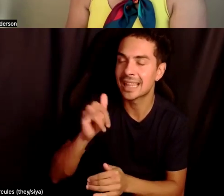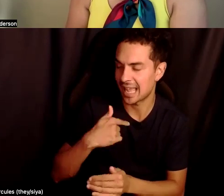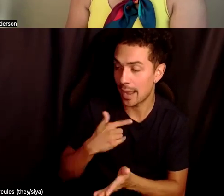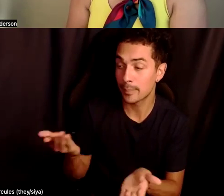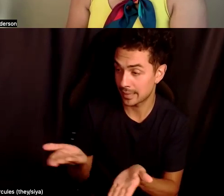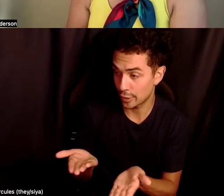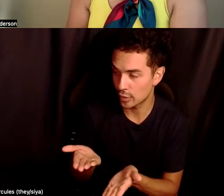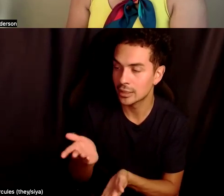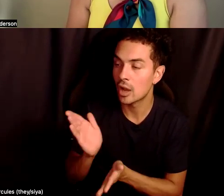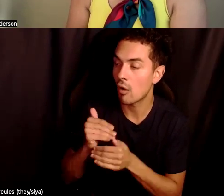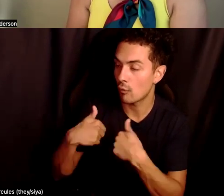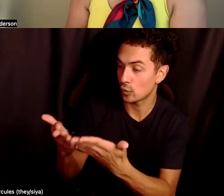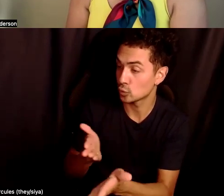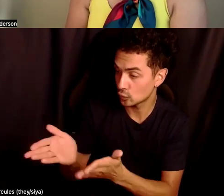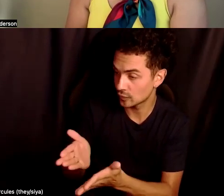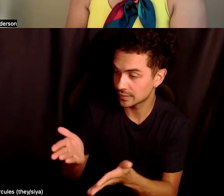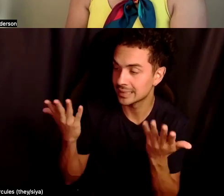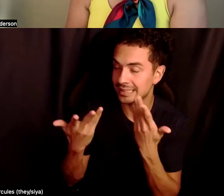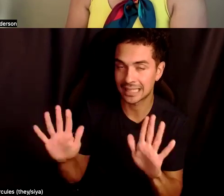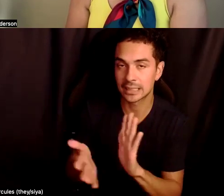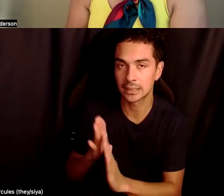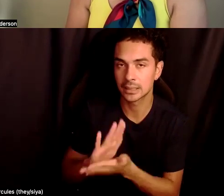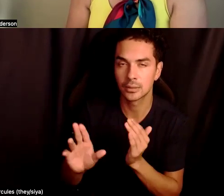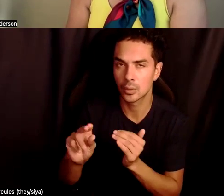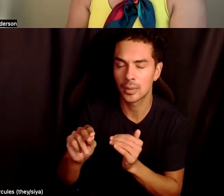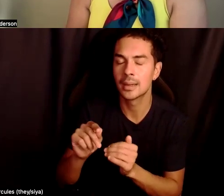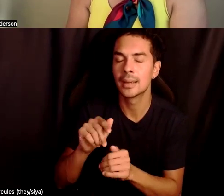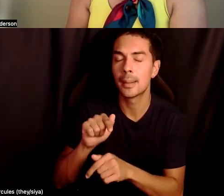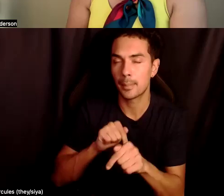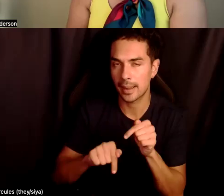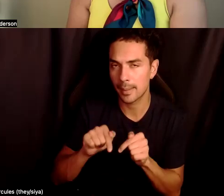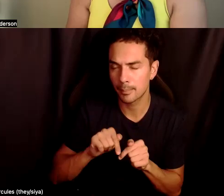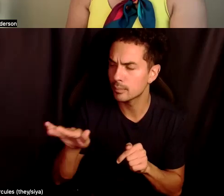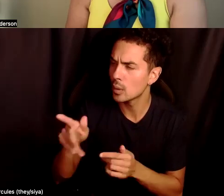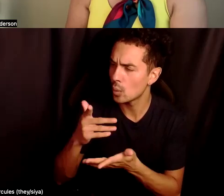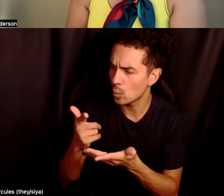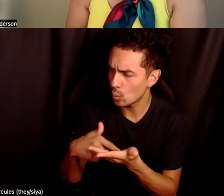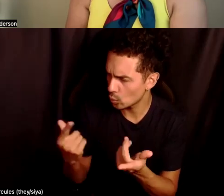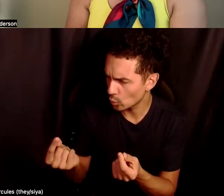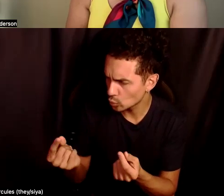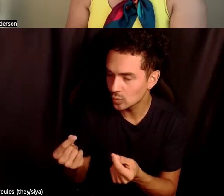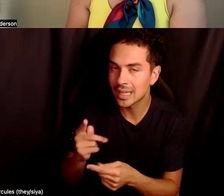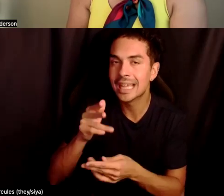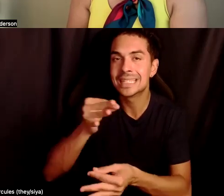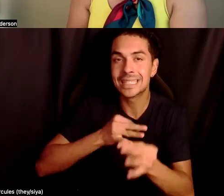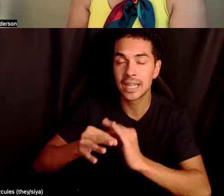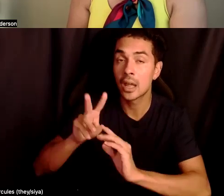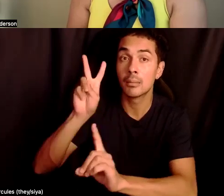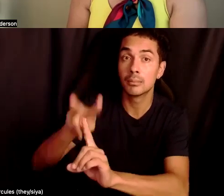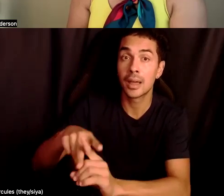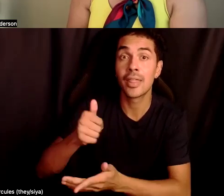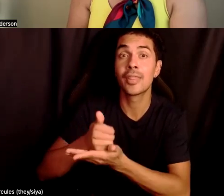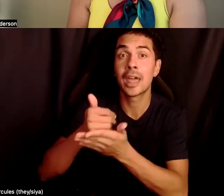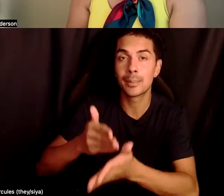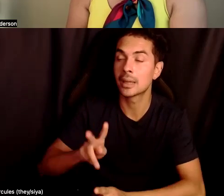backing up and asking them what their healing looks like. What would they like to do instead of assigning them therapy, assigning them to go to the court